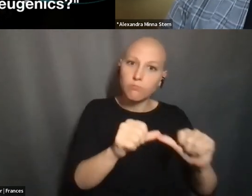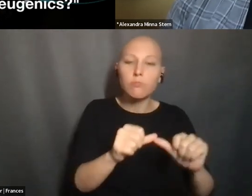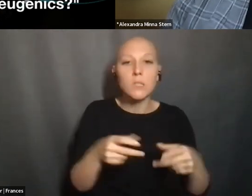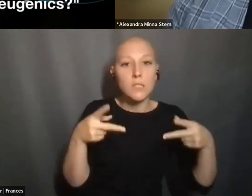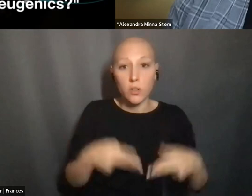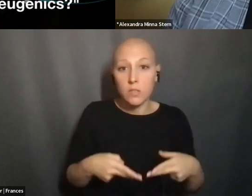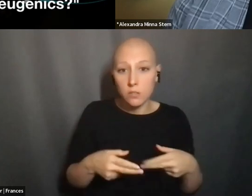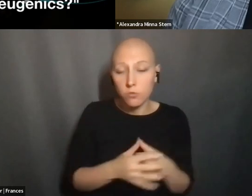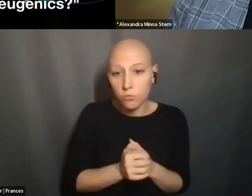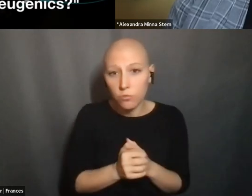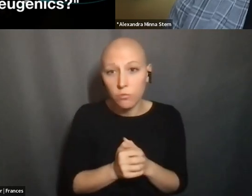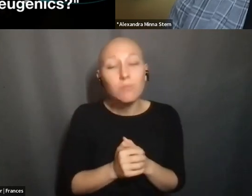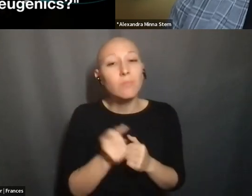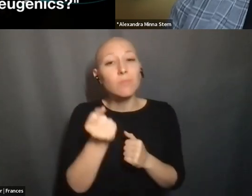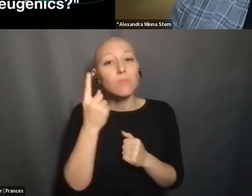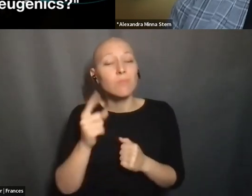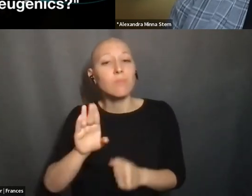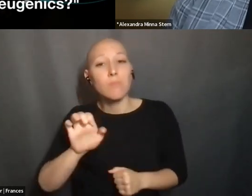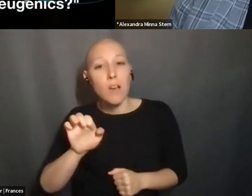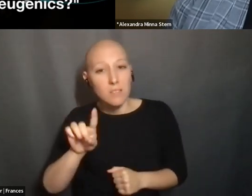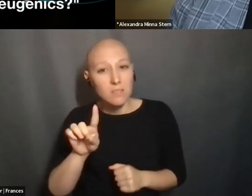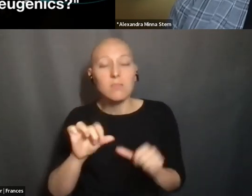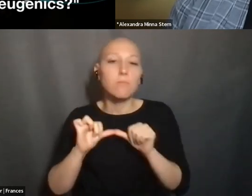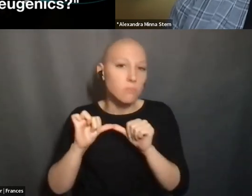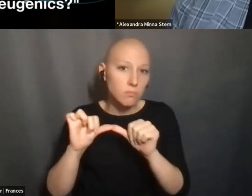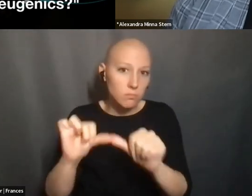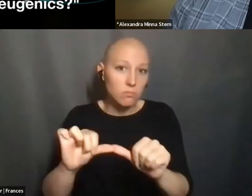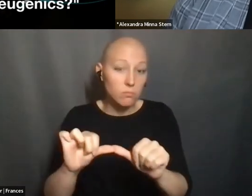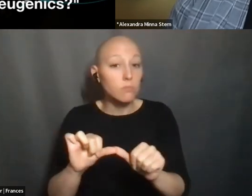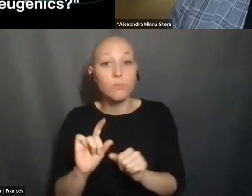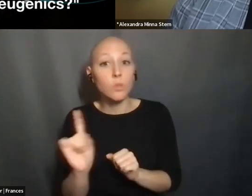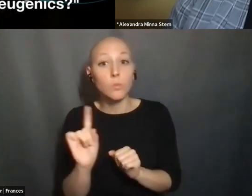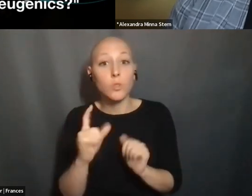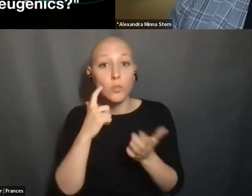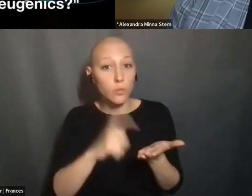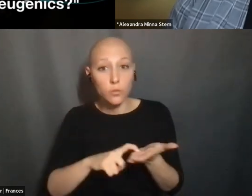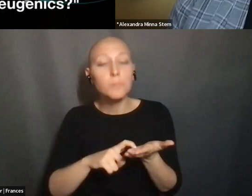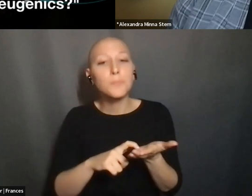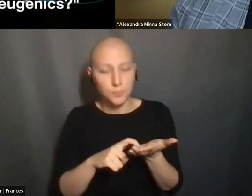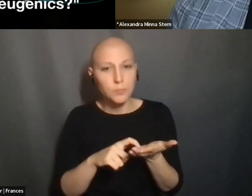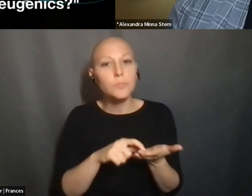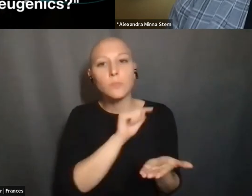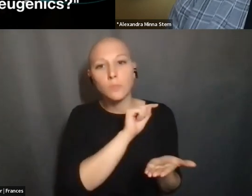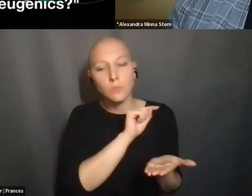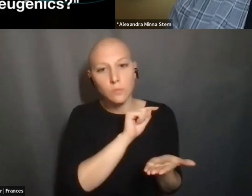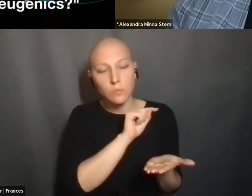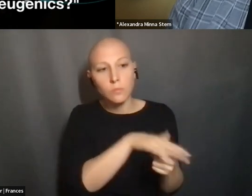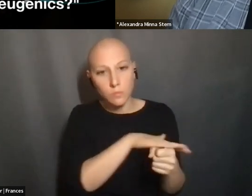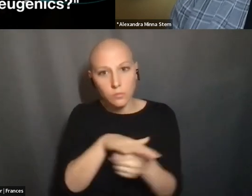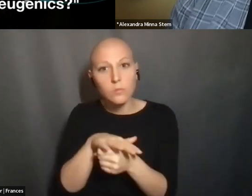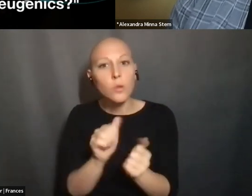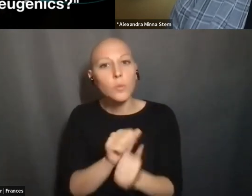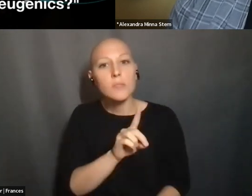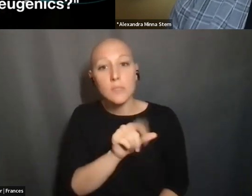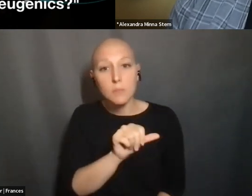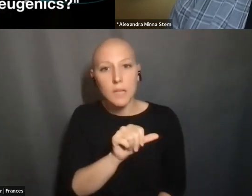HOWEVER, THE BIASES CONTINUE AND WHERE WE SEE THE BIASES CONTINUE IS VERY NOTABLY IN THE AREA OF AROUND DISABILITY